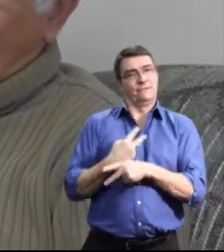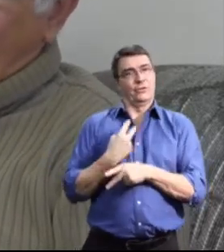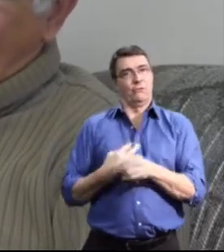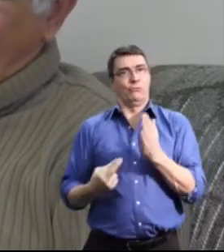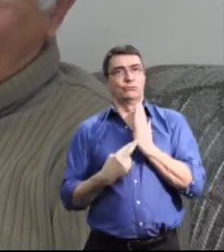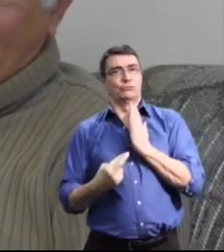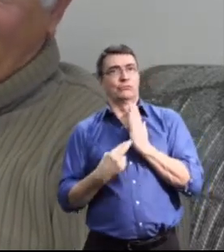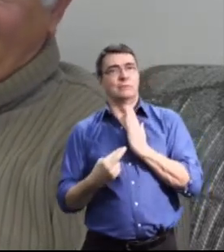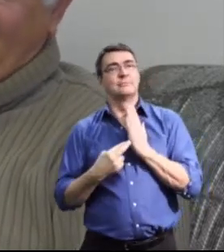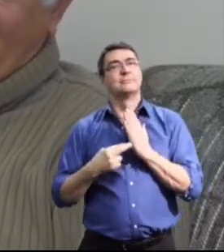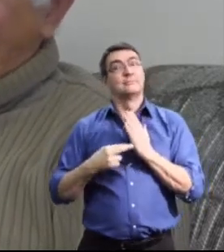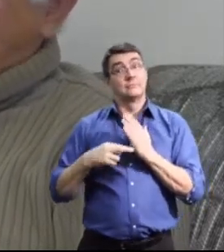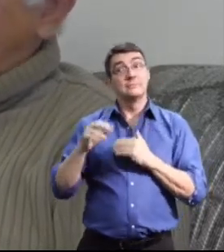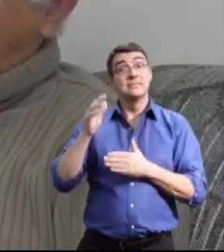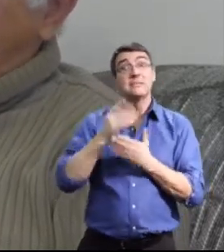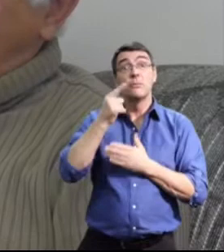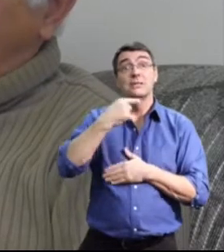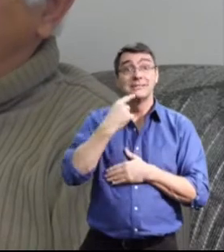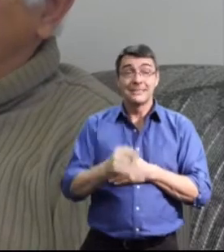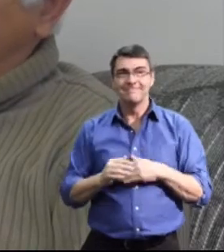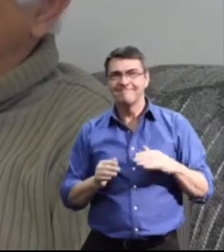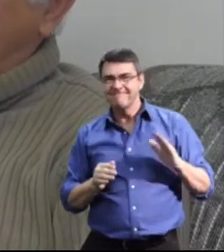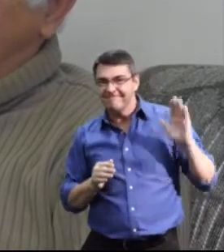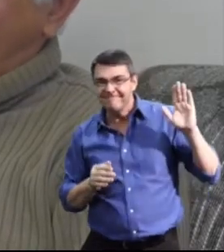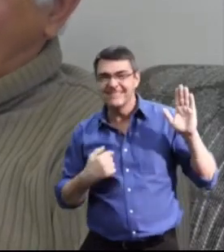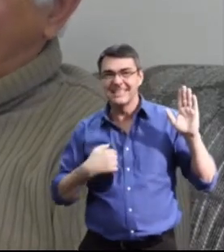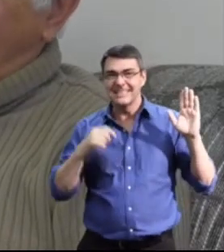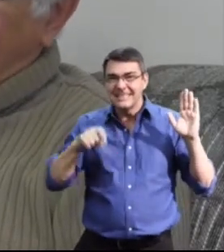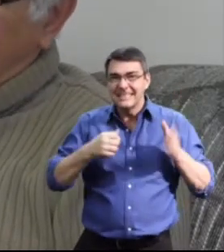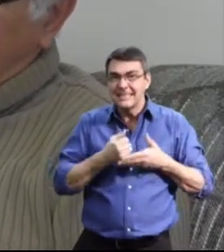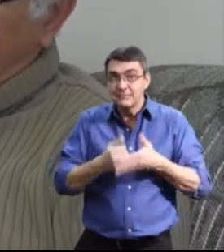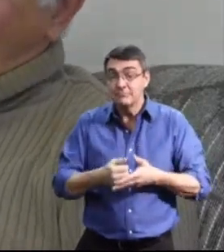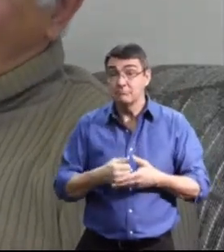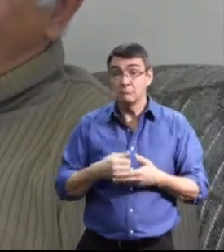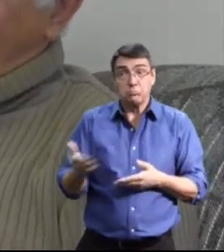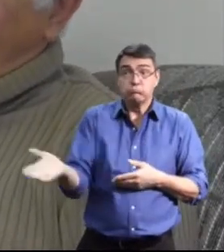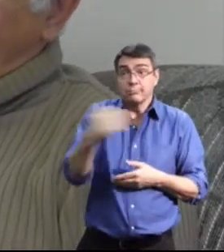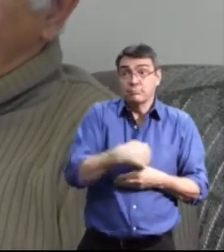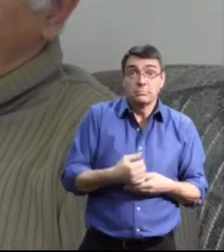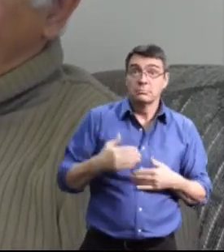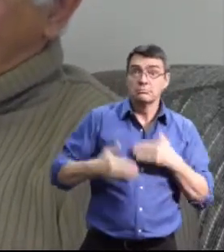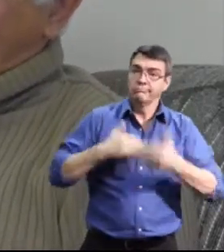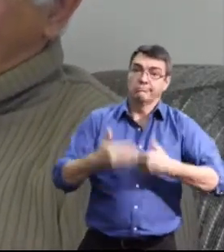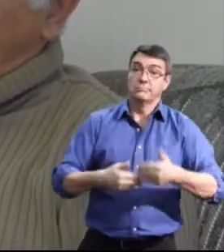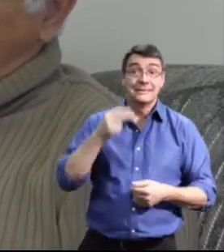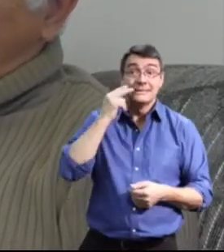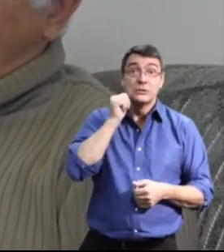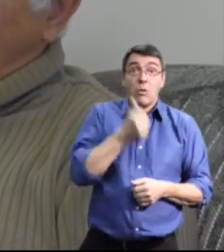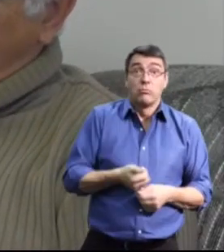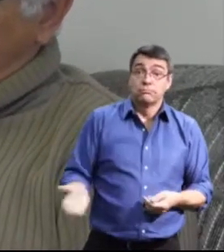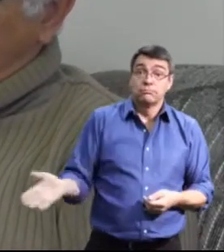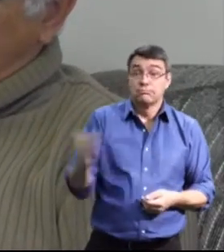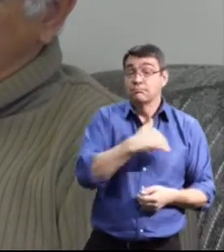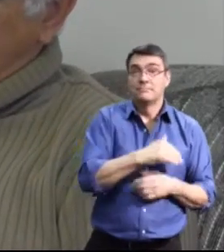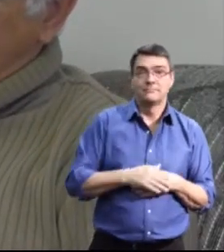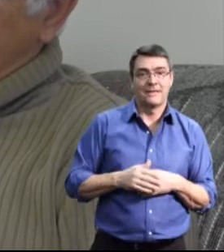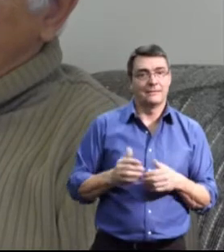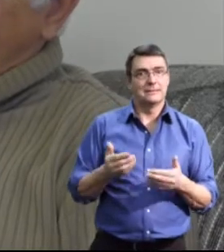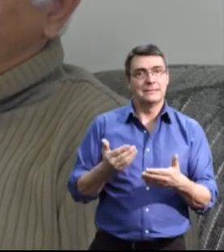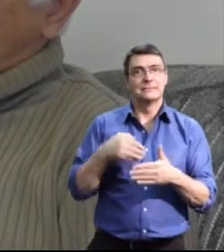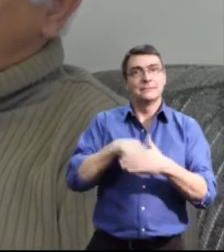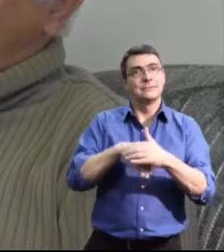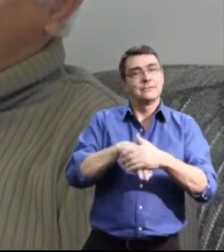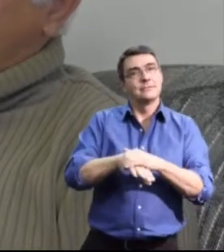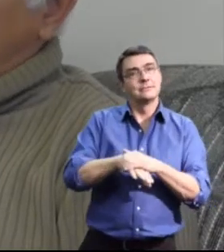comes to that stage, it's like, yeah, come on in. You can see somebody tomorrow. What we're ending up with is more people looking for services,